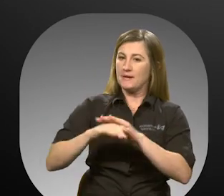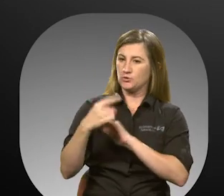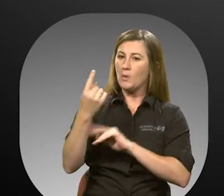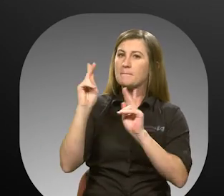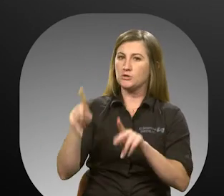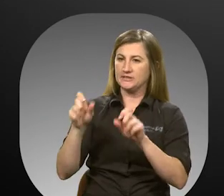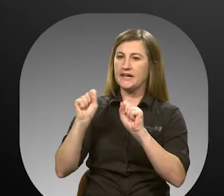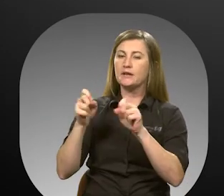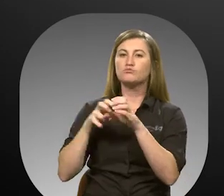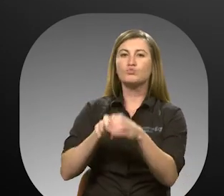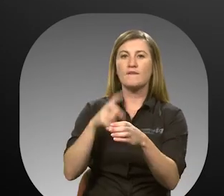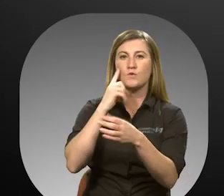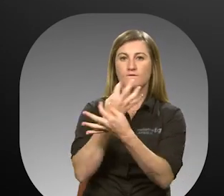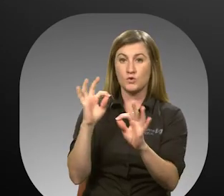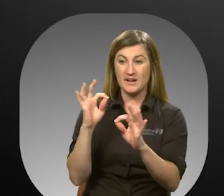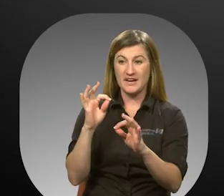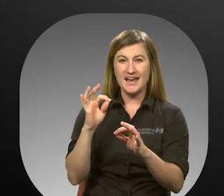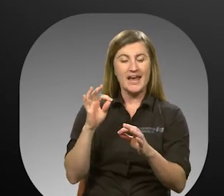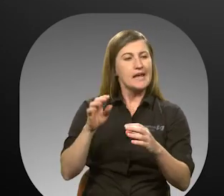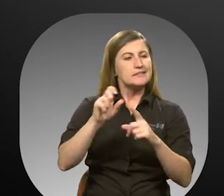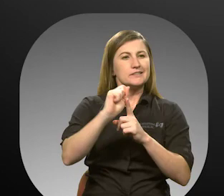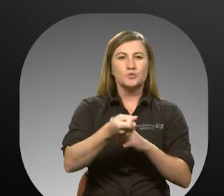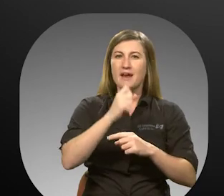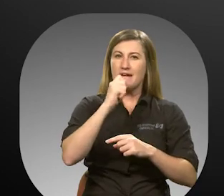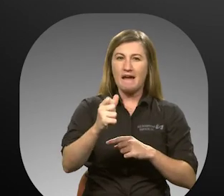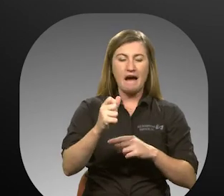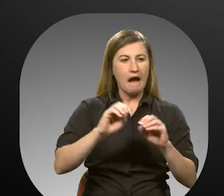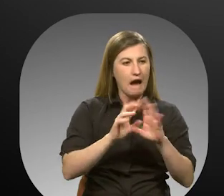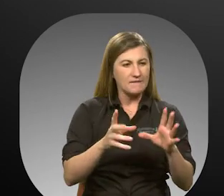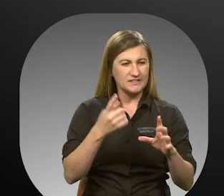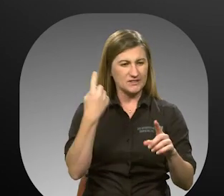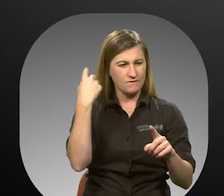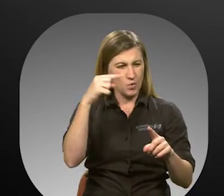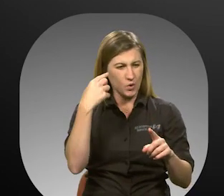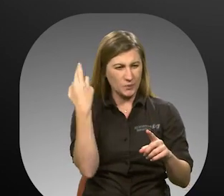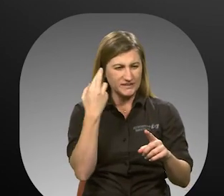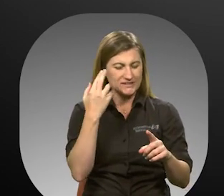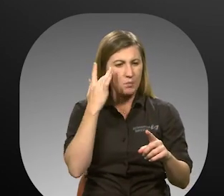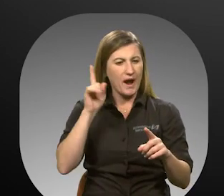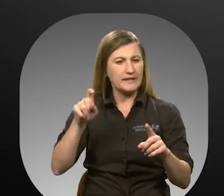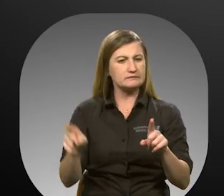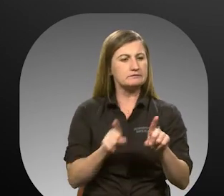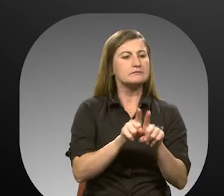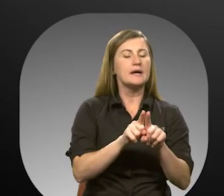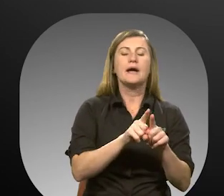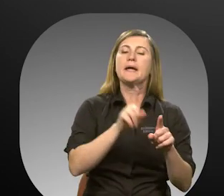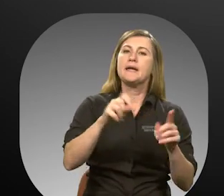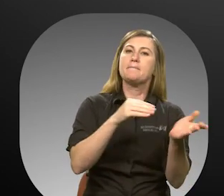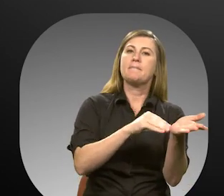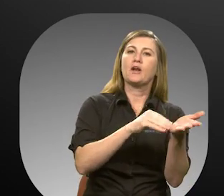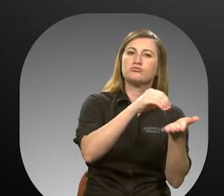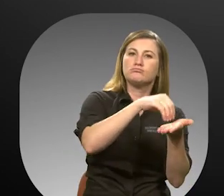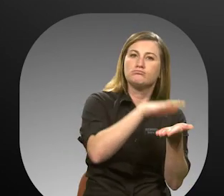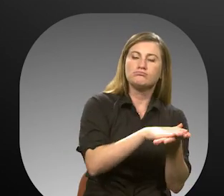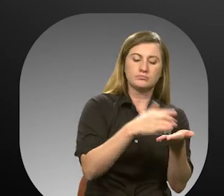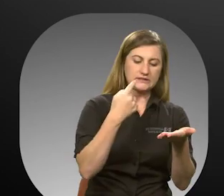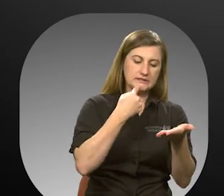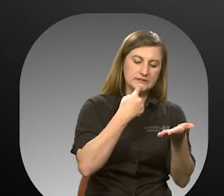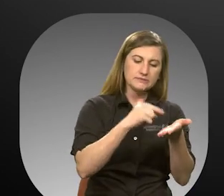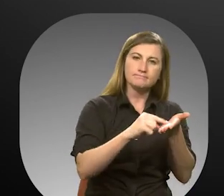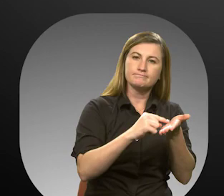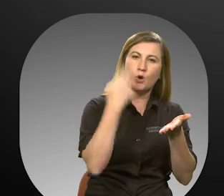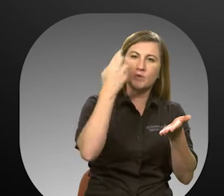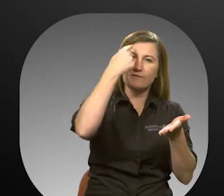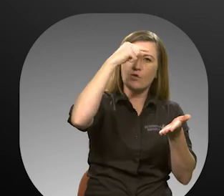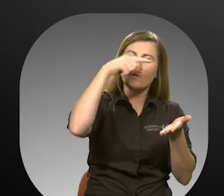In cases where it is not evident that the individual needs an escort, medical documentation stating the reason an escort is needed will be